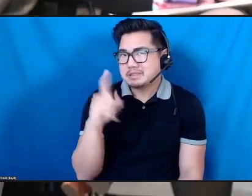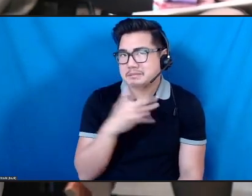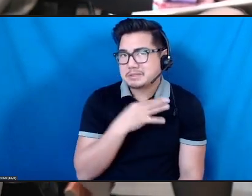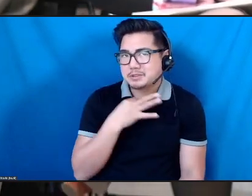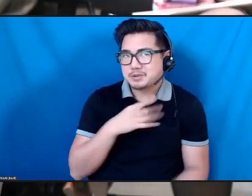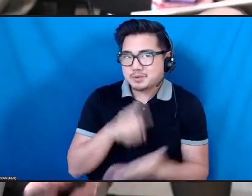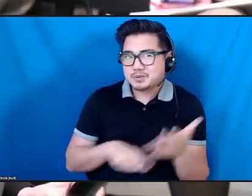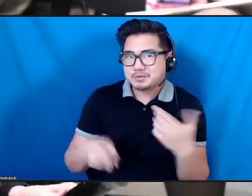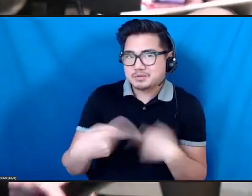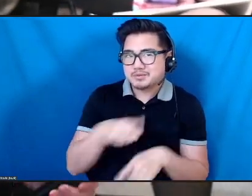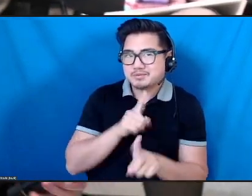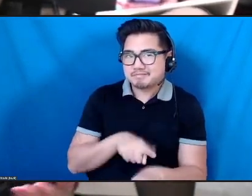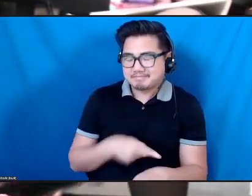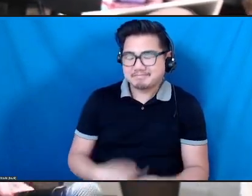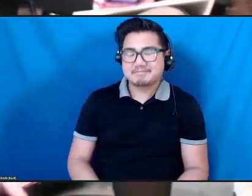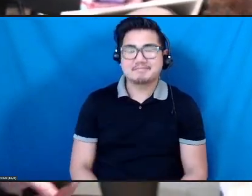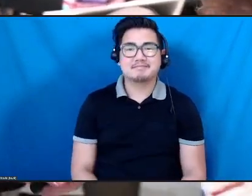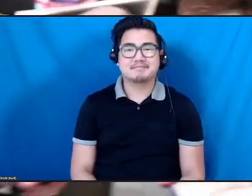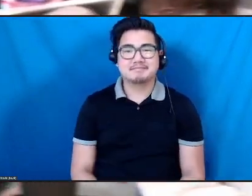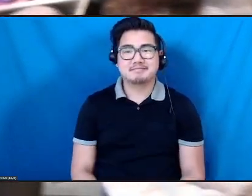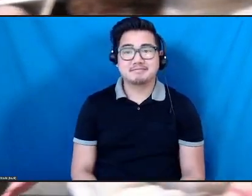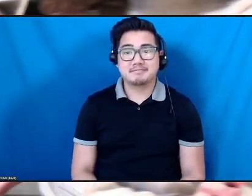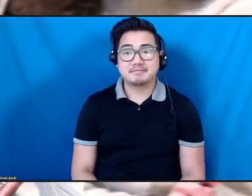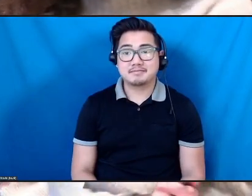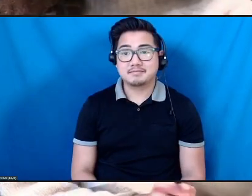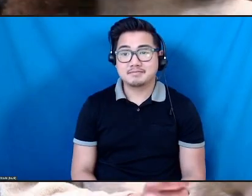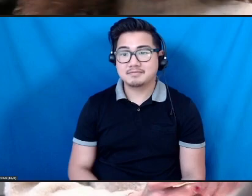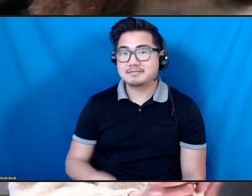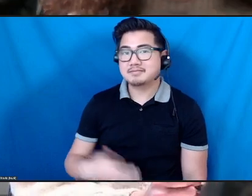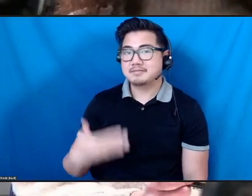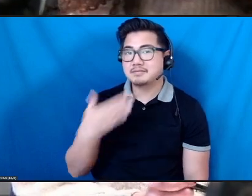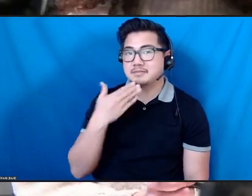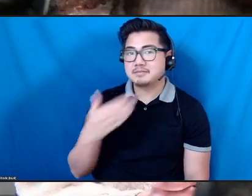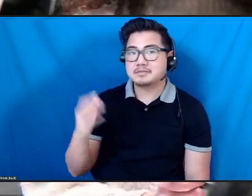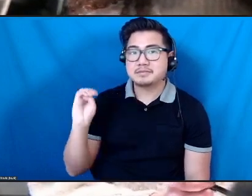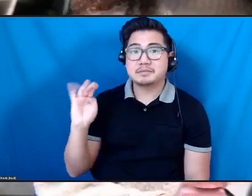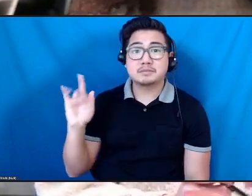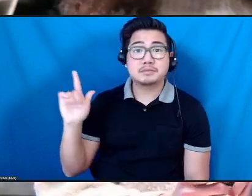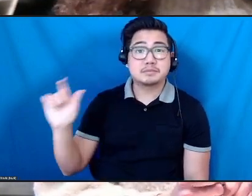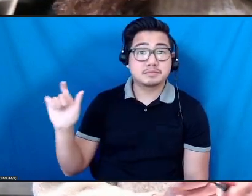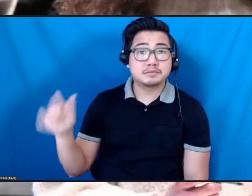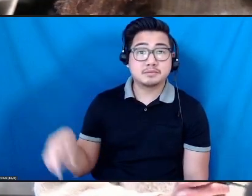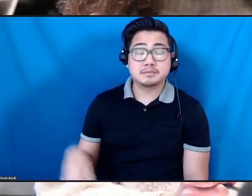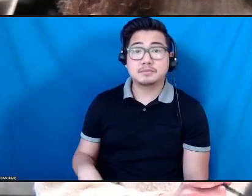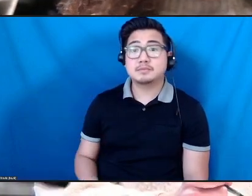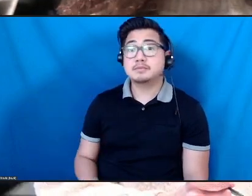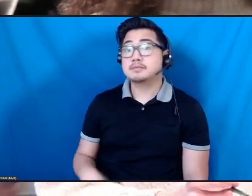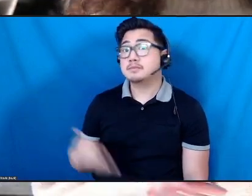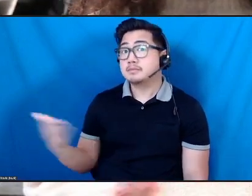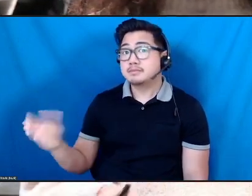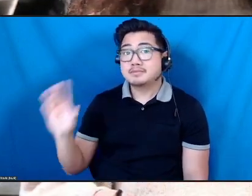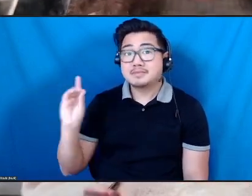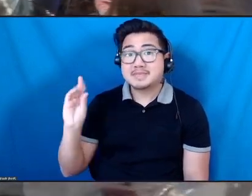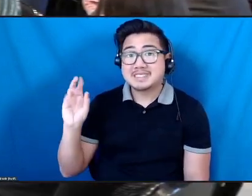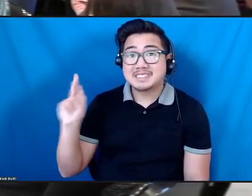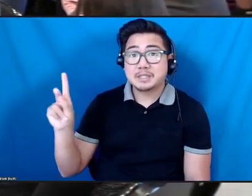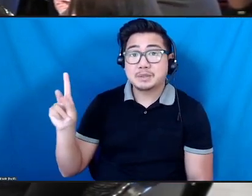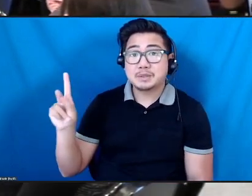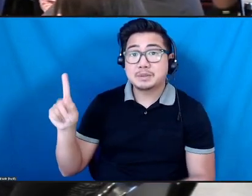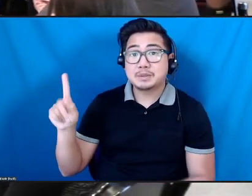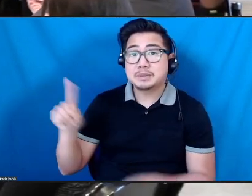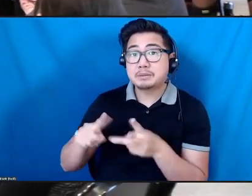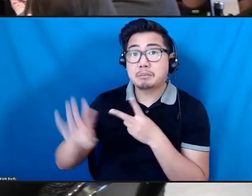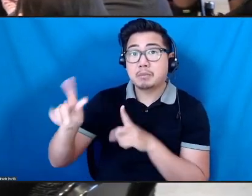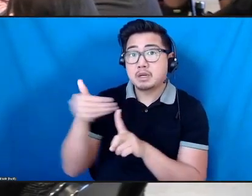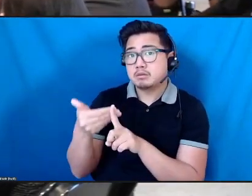Hi, Bill. Thank you, Michelle. So, Derek, Bill, you have anything? But before you, actually, before, some more, I'm sorry,